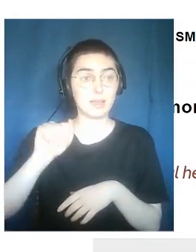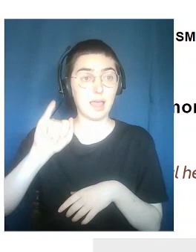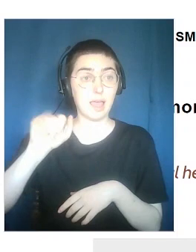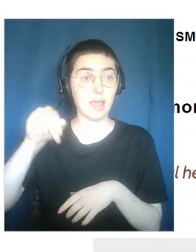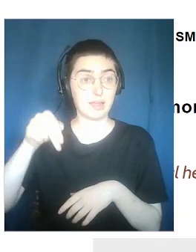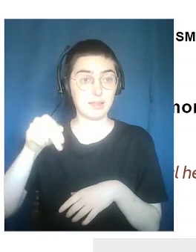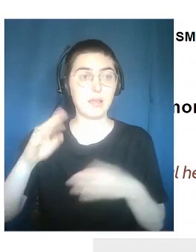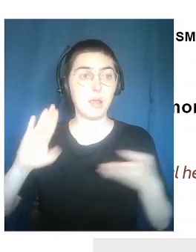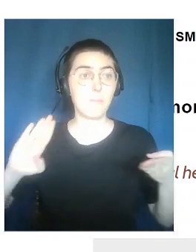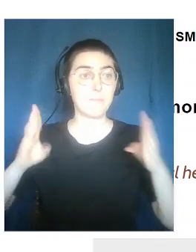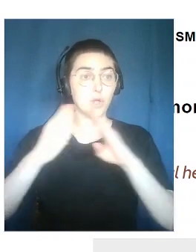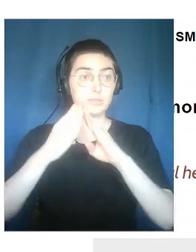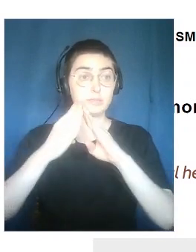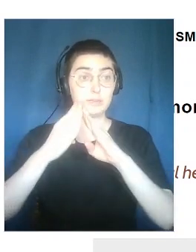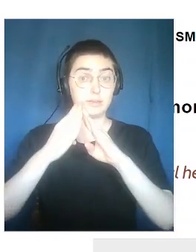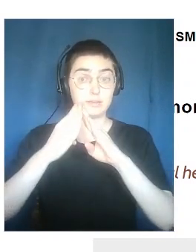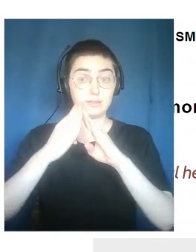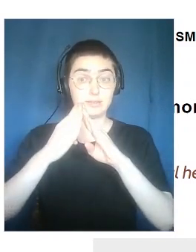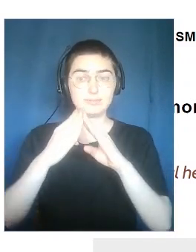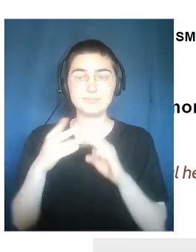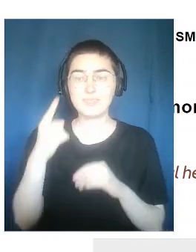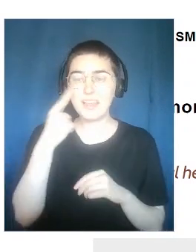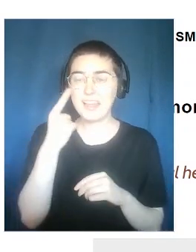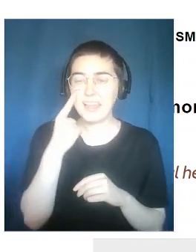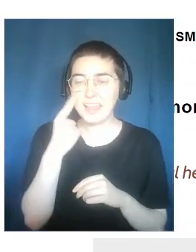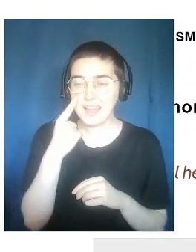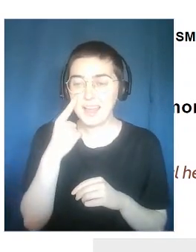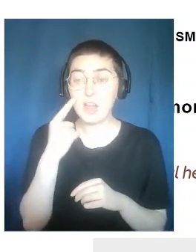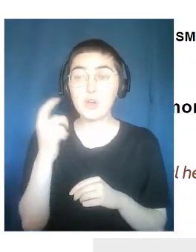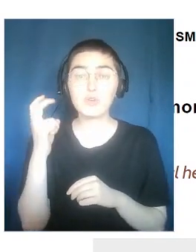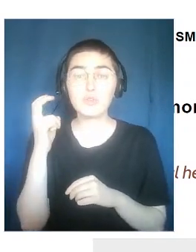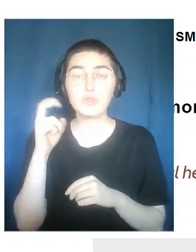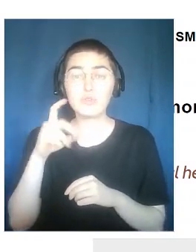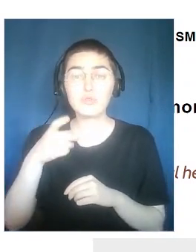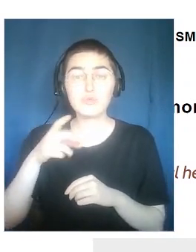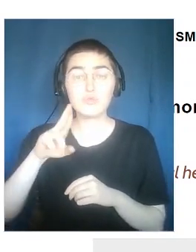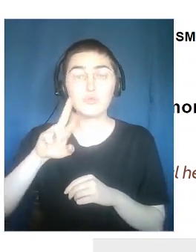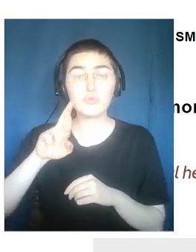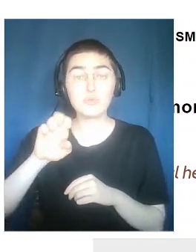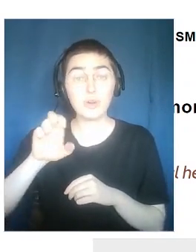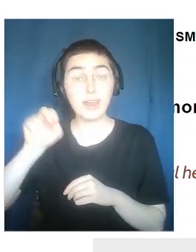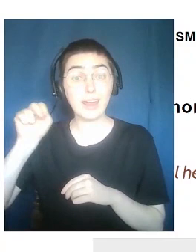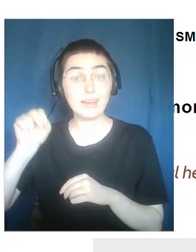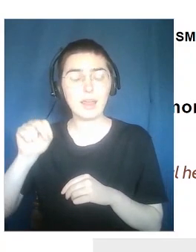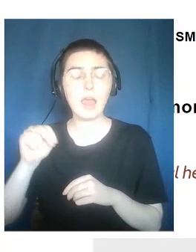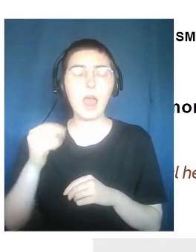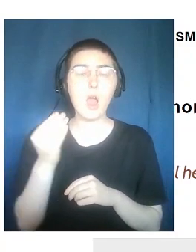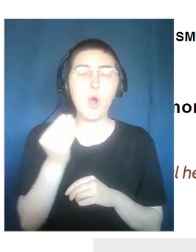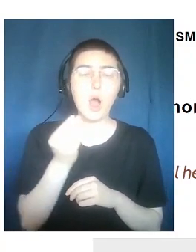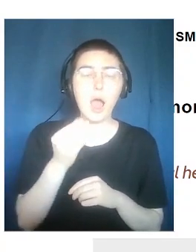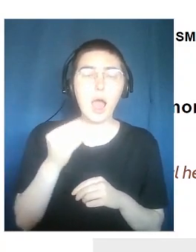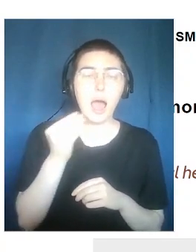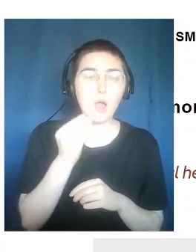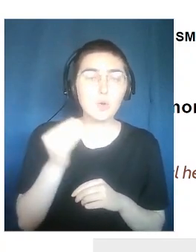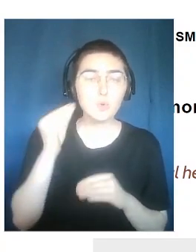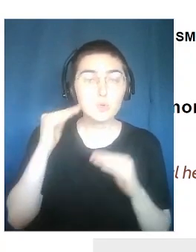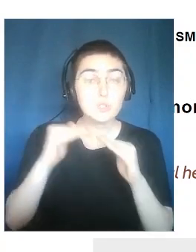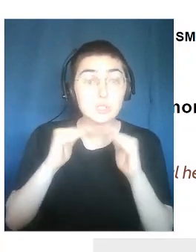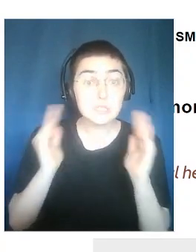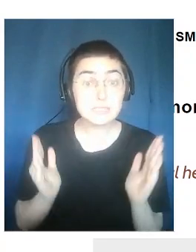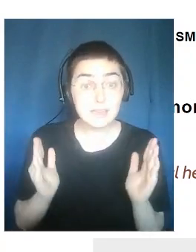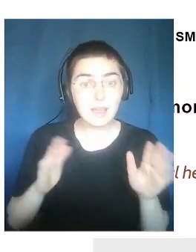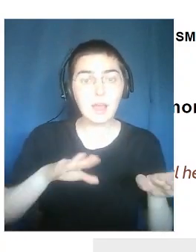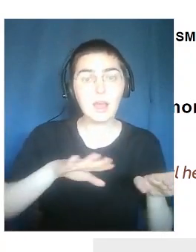word is mountain. Type a word in chat as fast as possible. House, hill, these are these